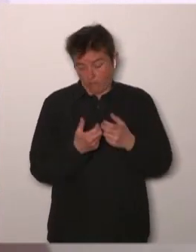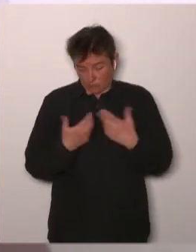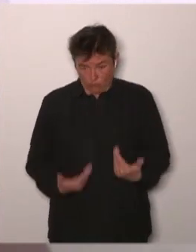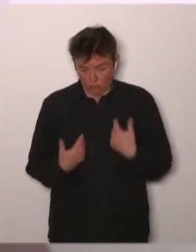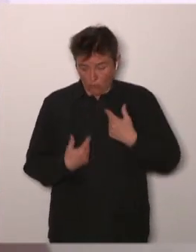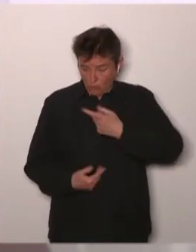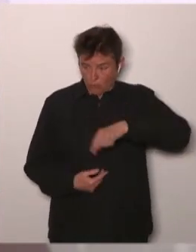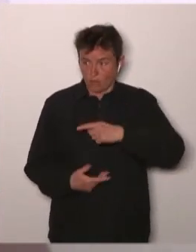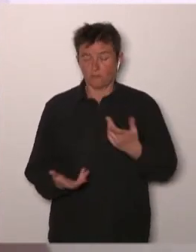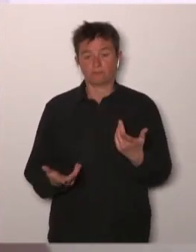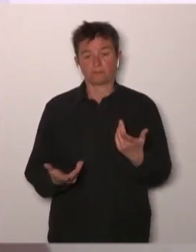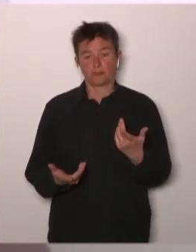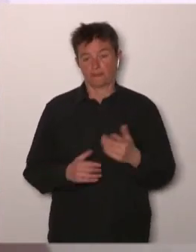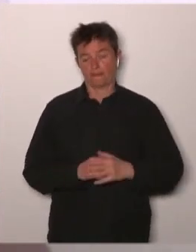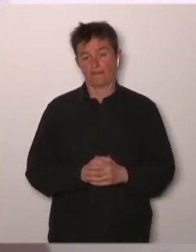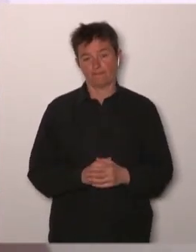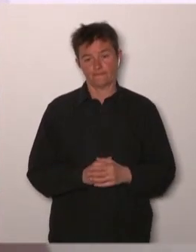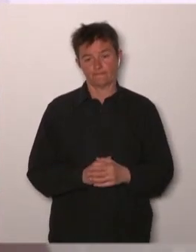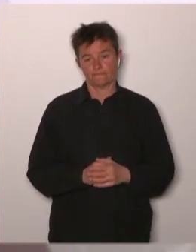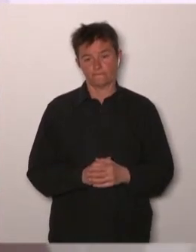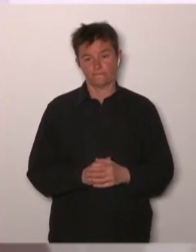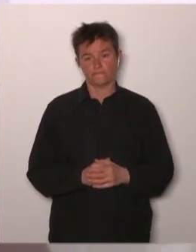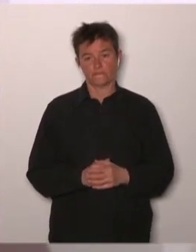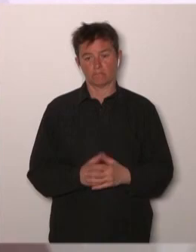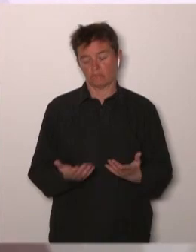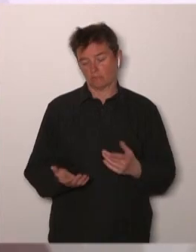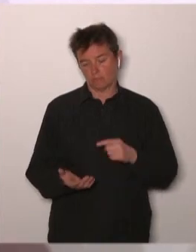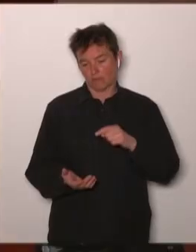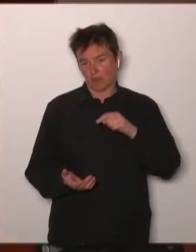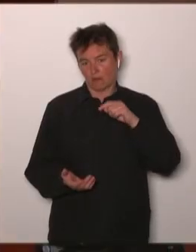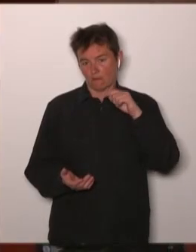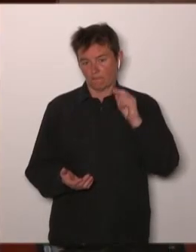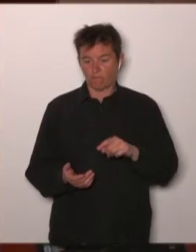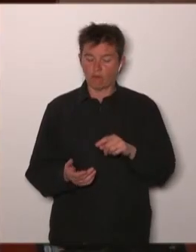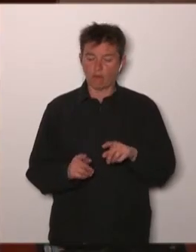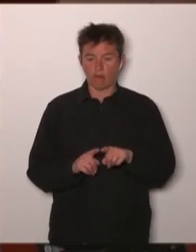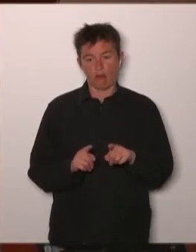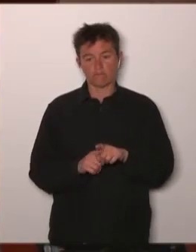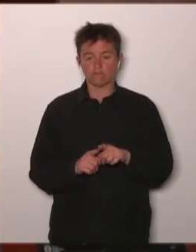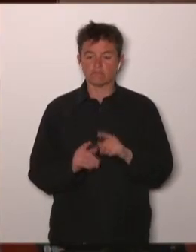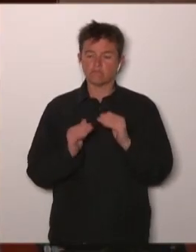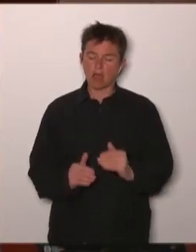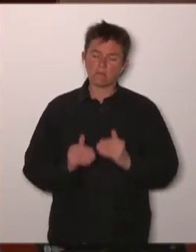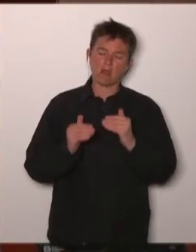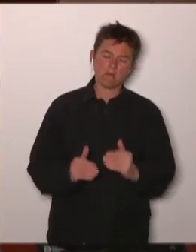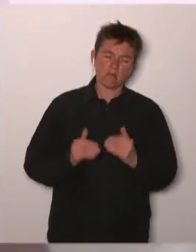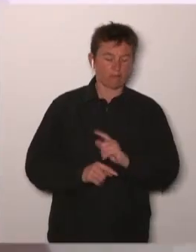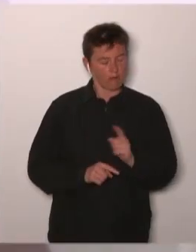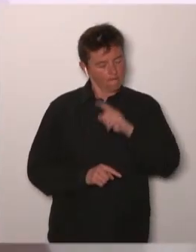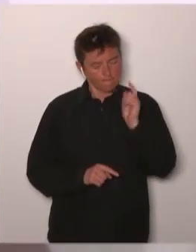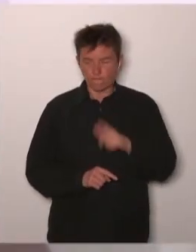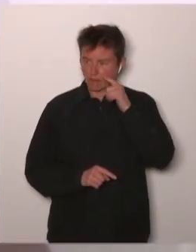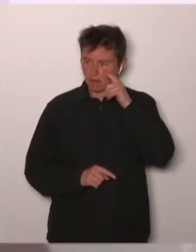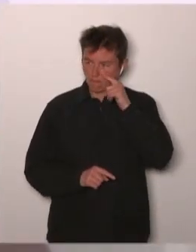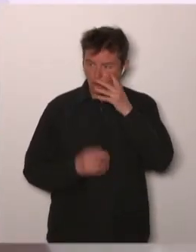comfort zone we have to do things differently and here is that coming